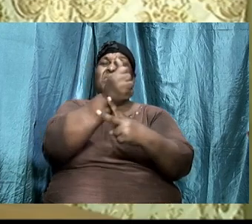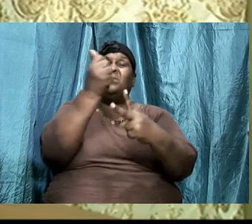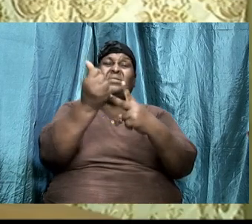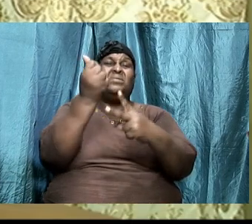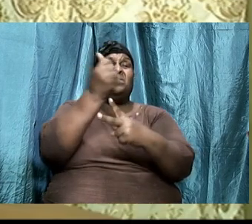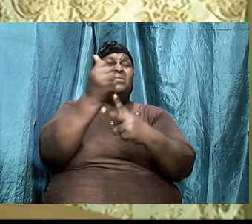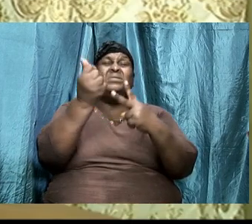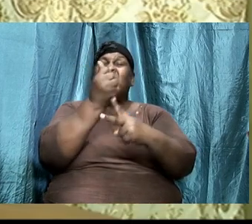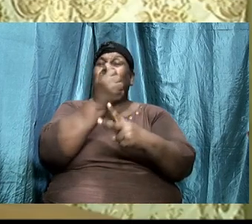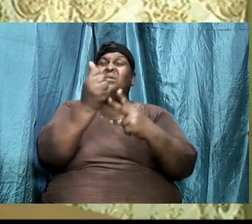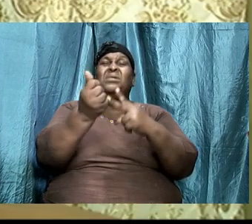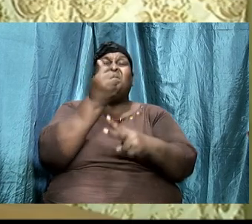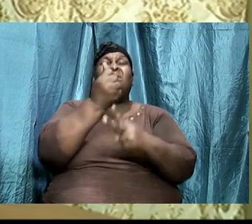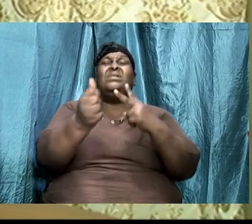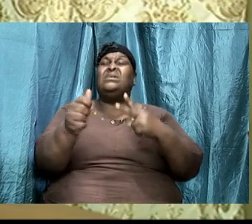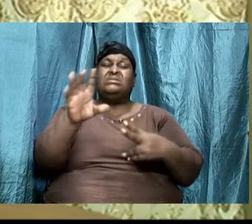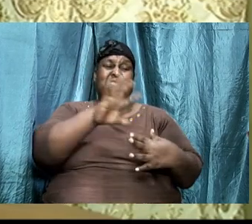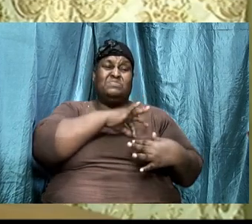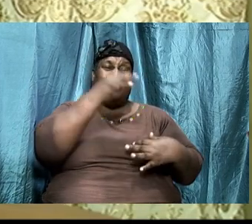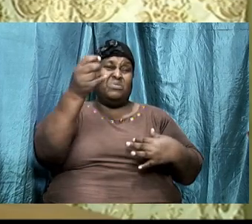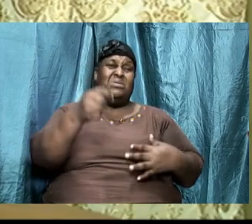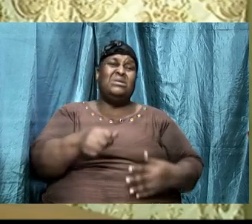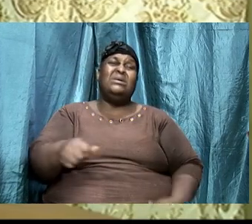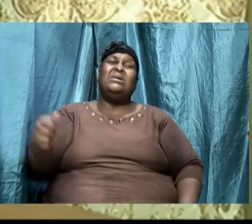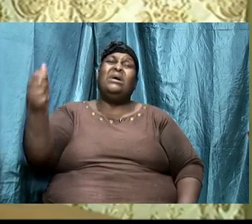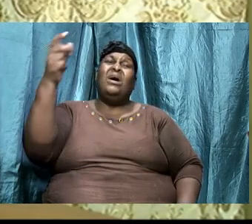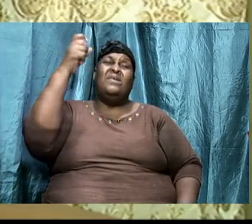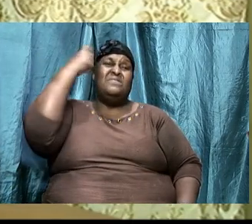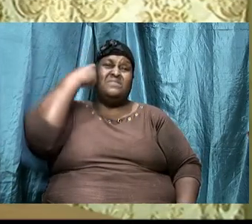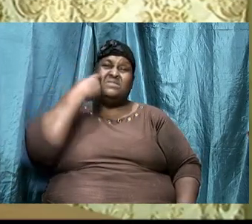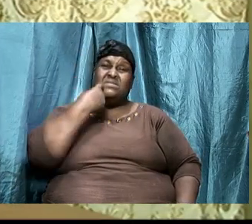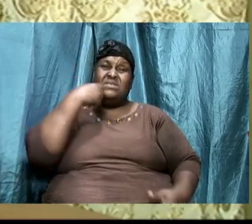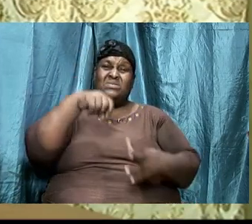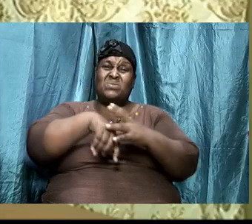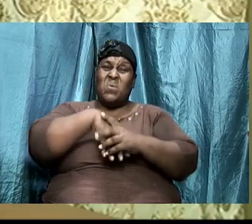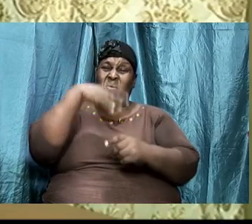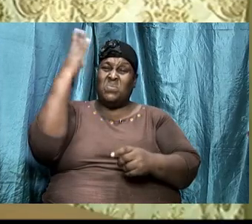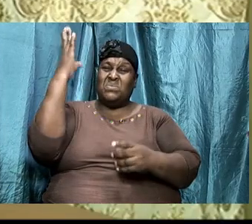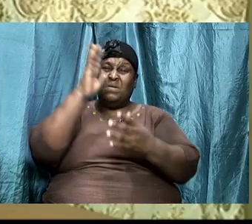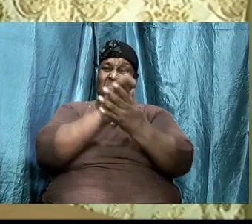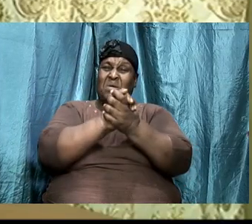fornication and that spirit of malice